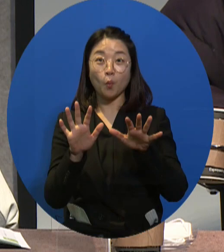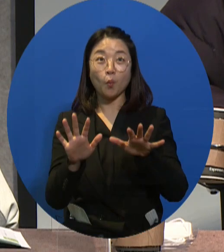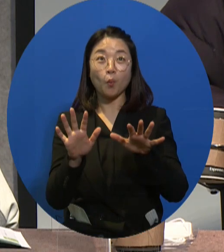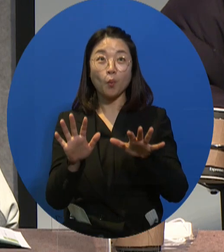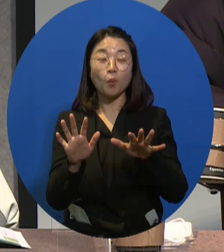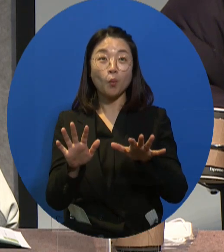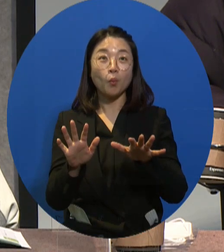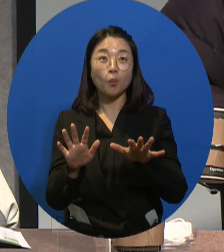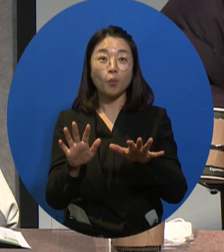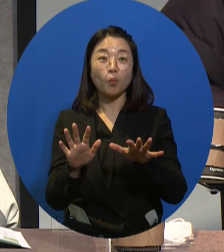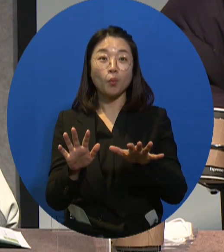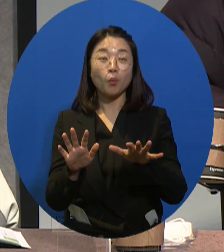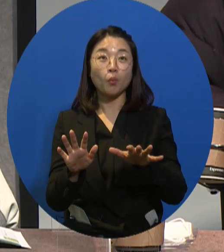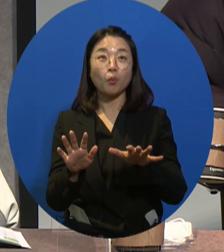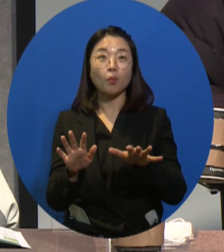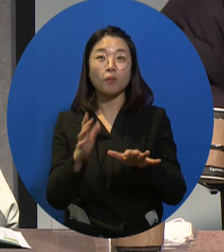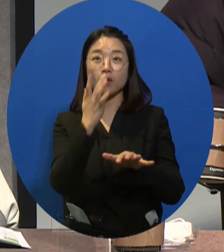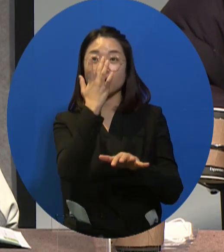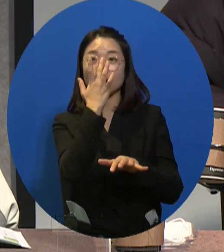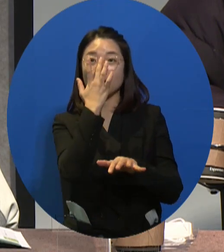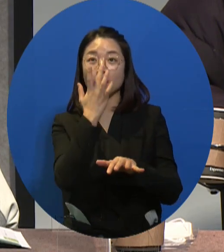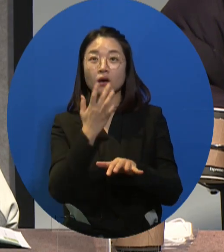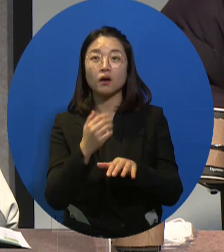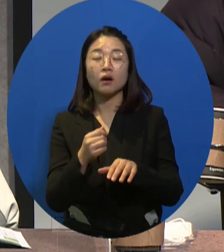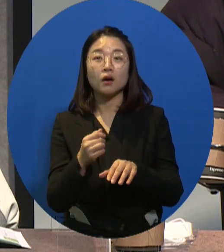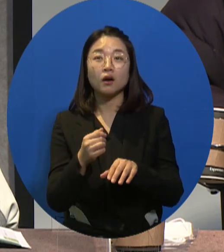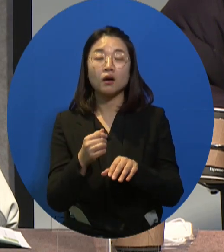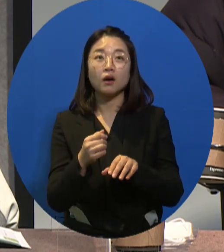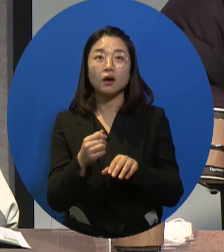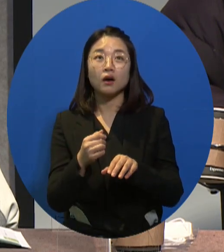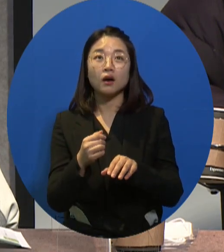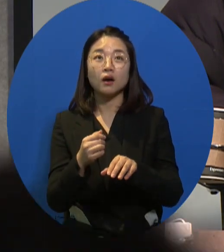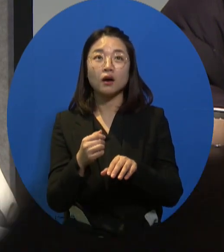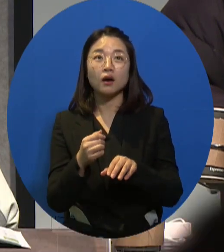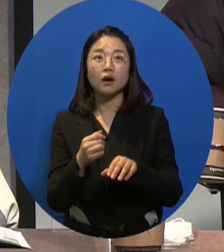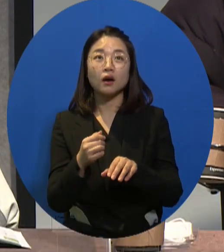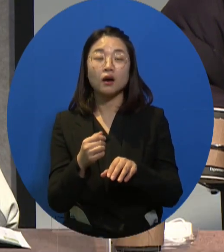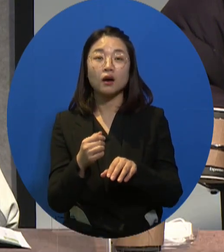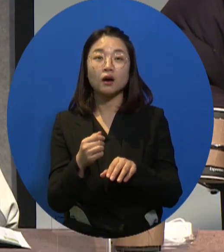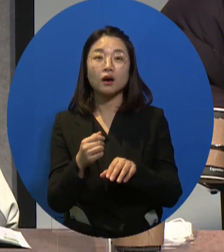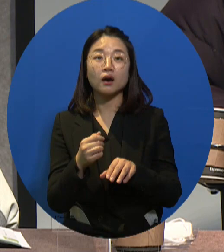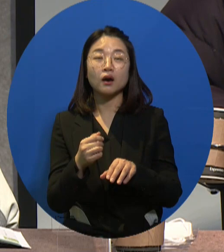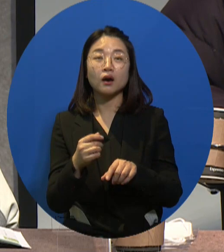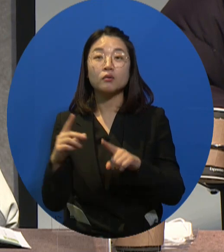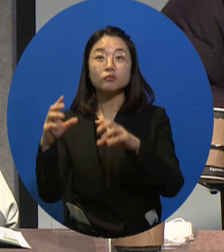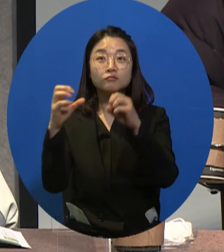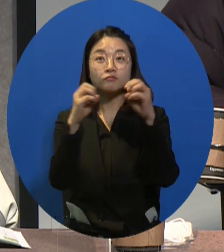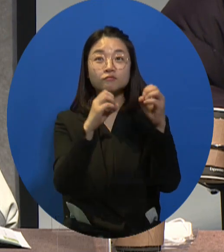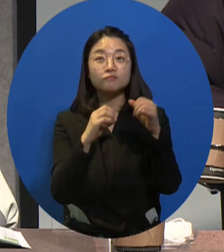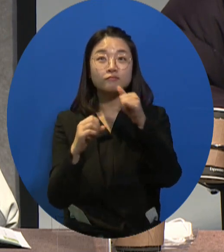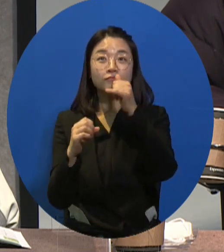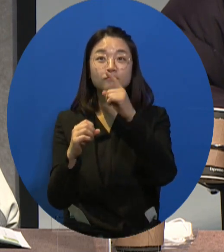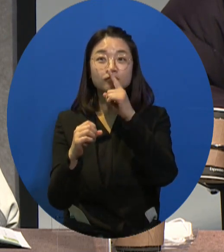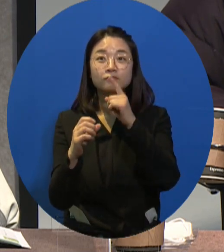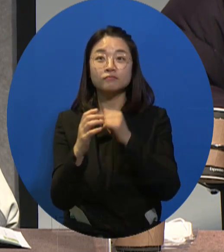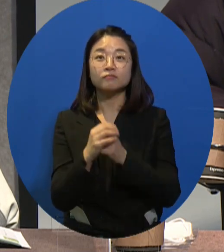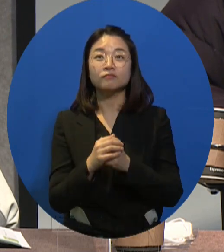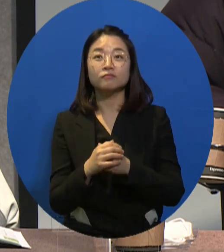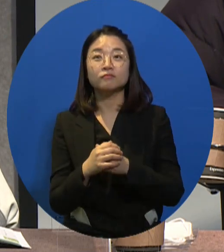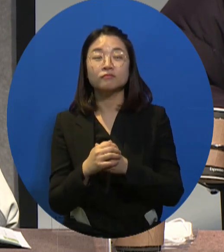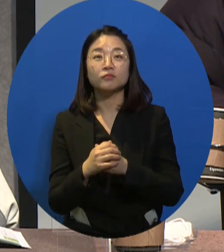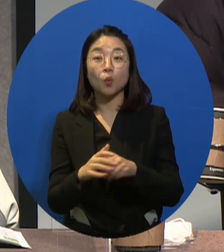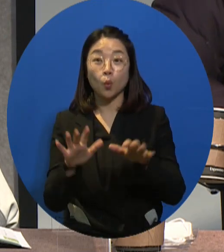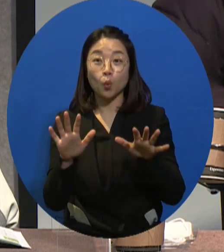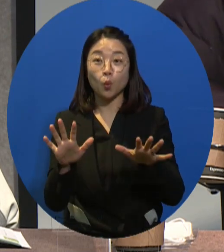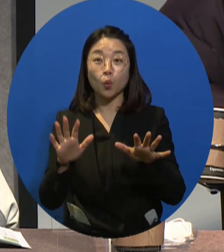familiar topic to many of you, especially for a discussion session. And when we say that this is our labor, some people